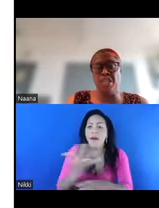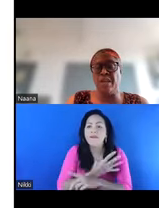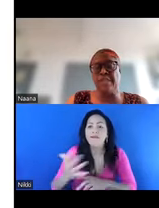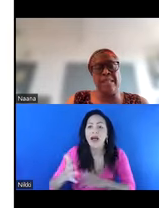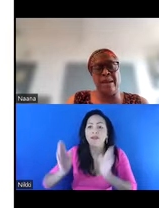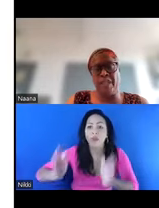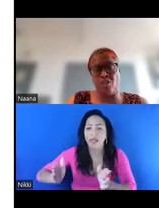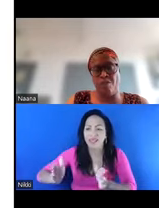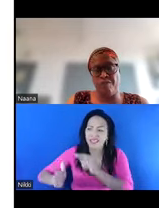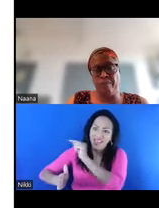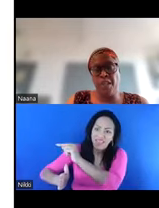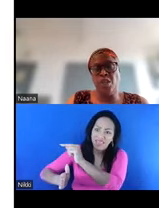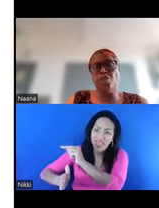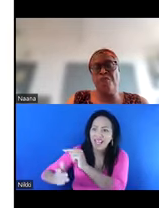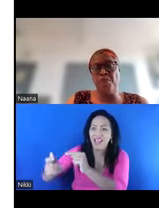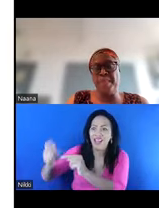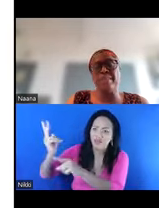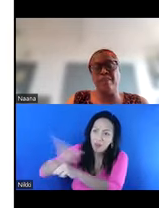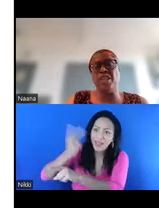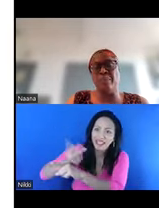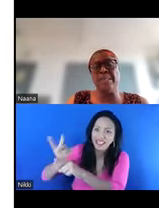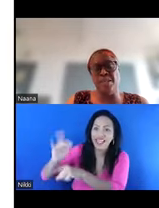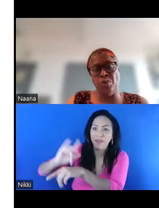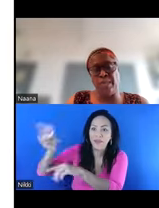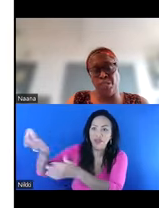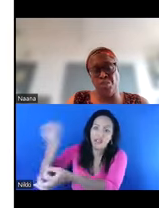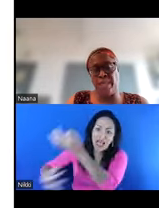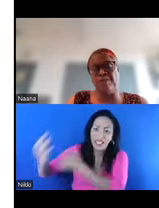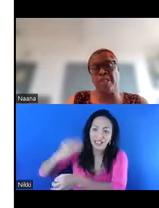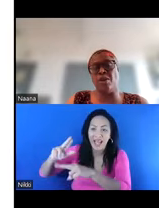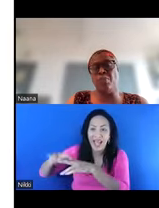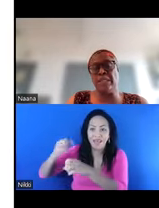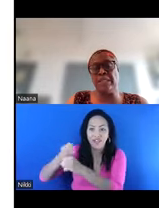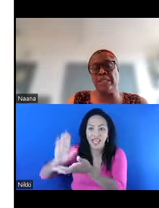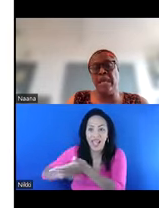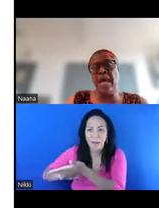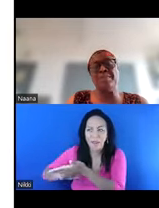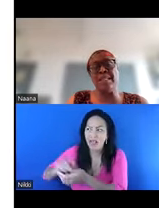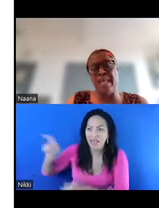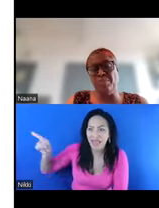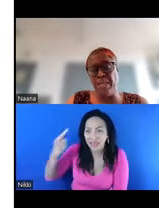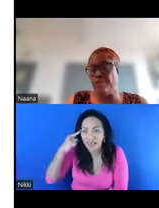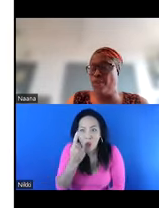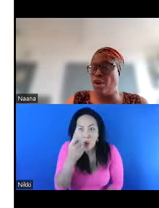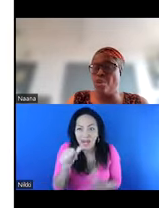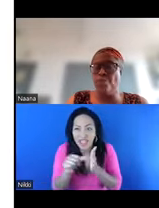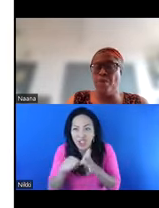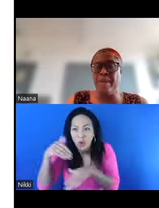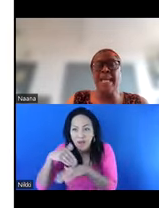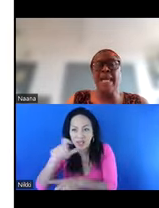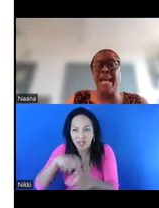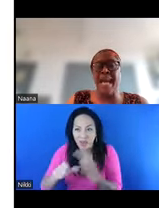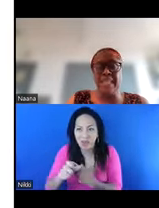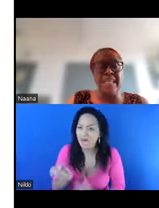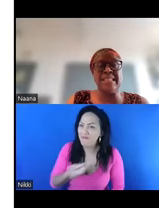about FGM until I went off. So for them, FGM is the only issue that affects the communities. And this then means that for a lot of